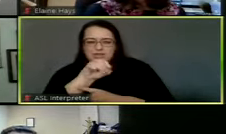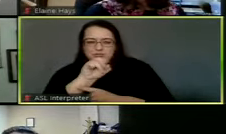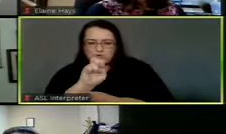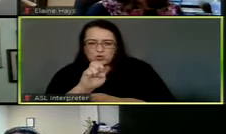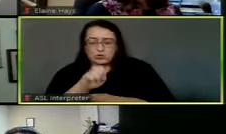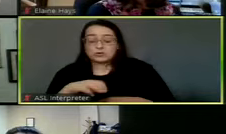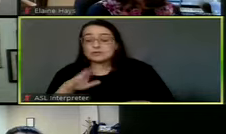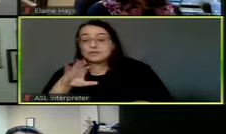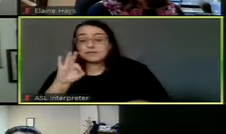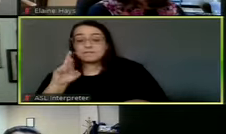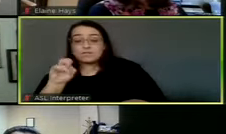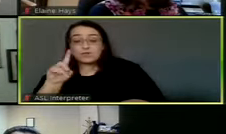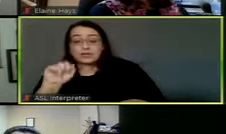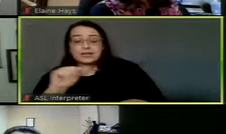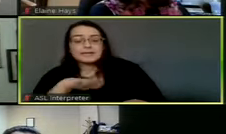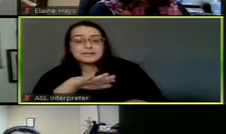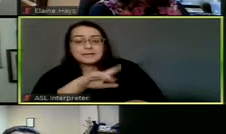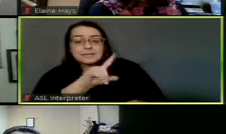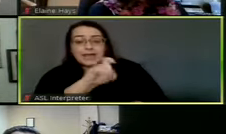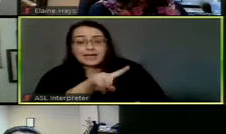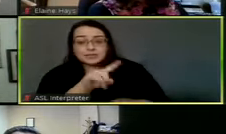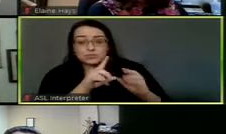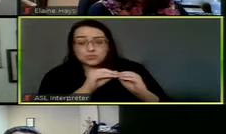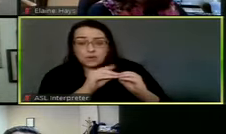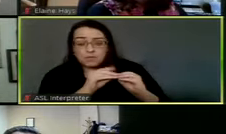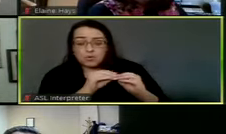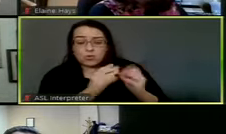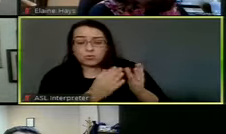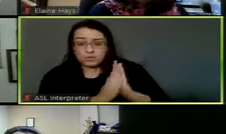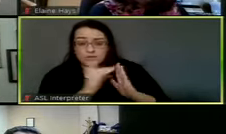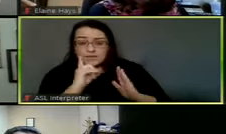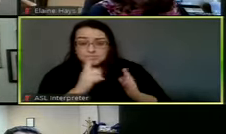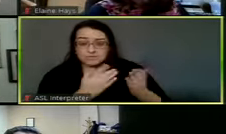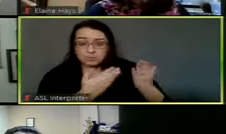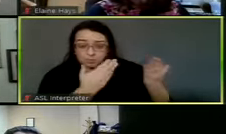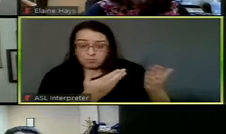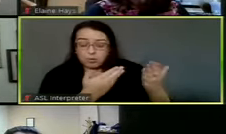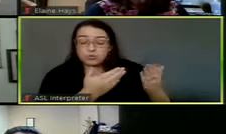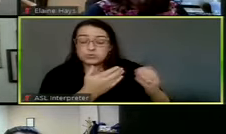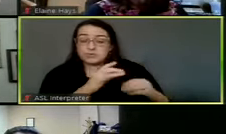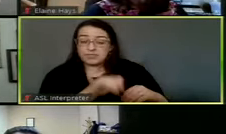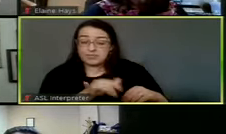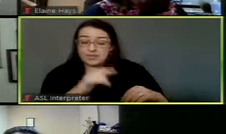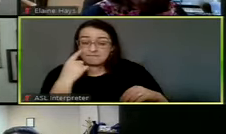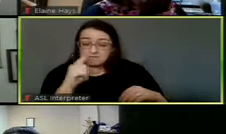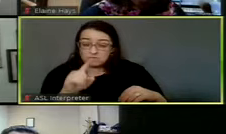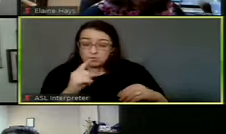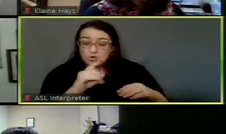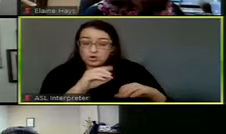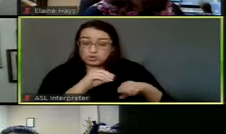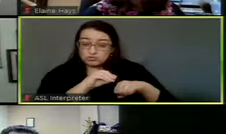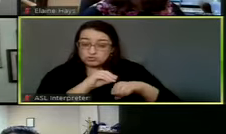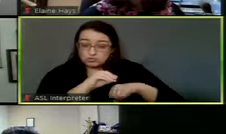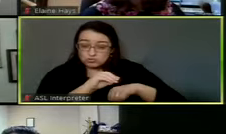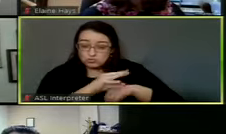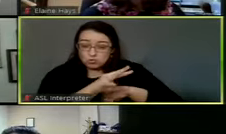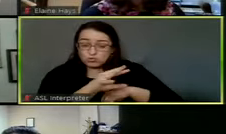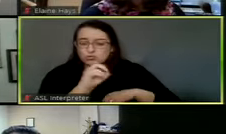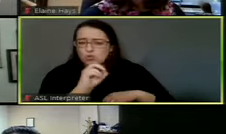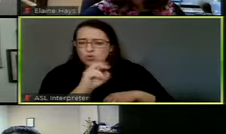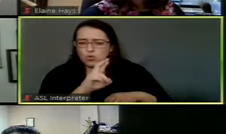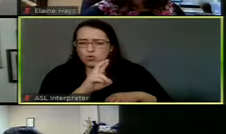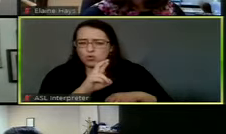Andrew, just one other question. Um, is the request for proposal? Is that for a consultant or is that, uh,